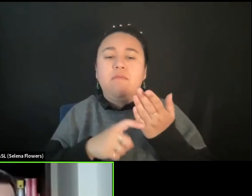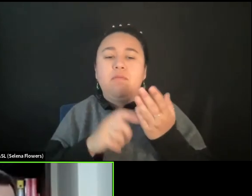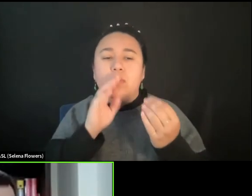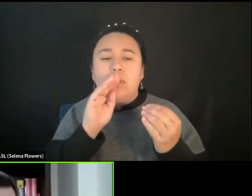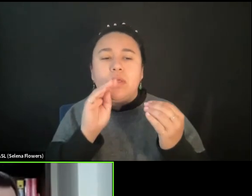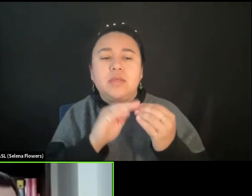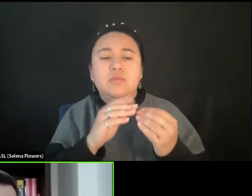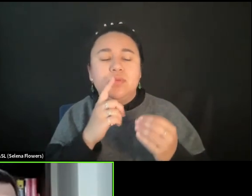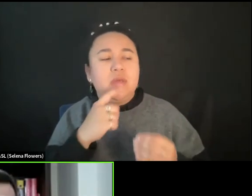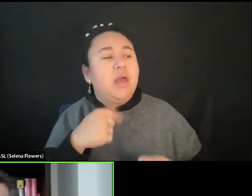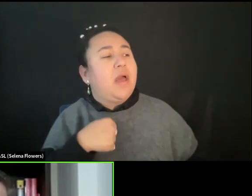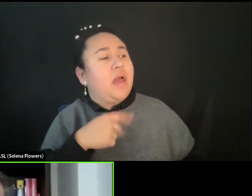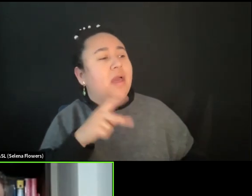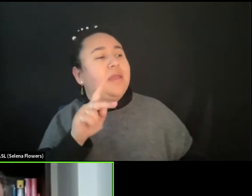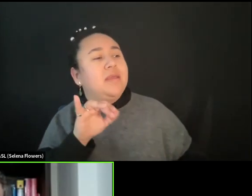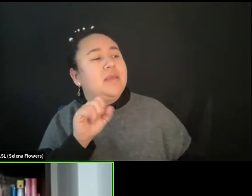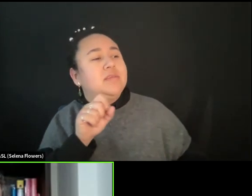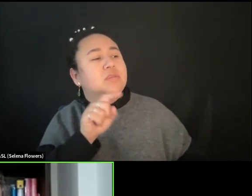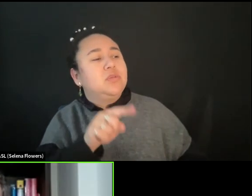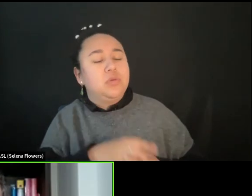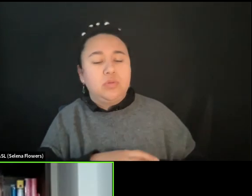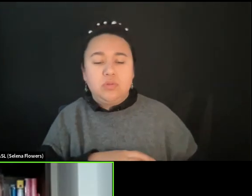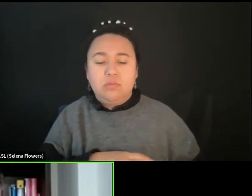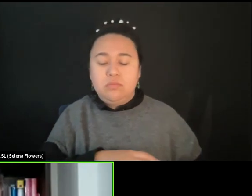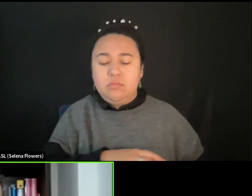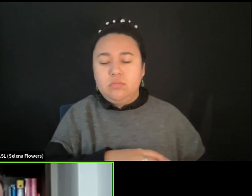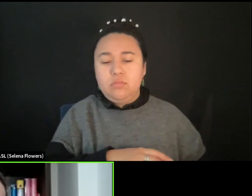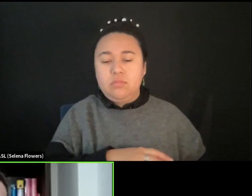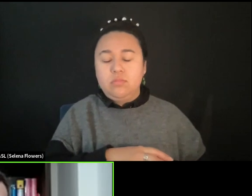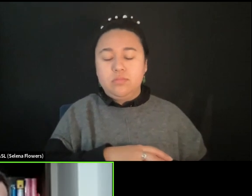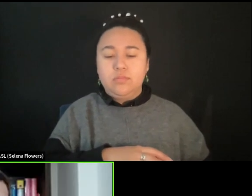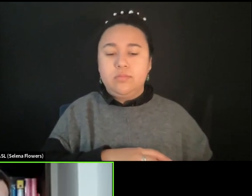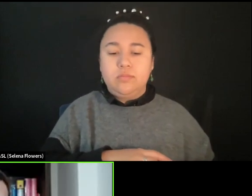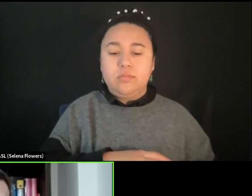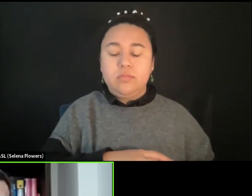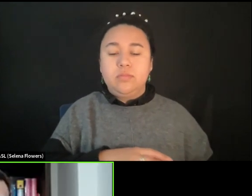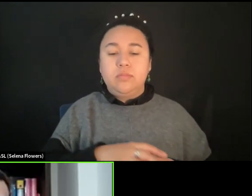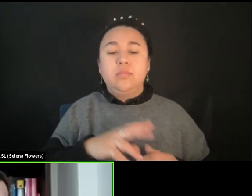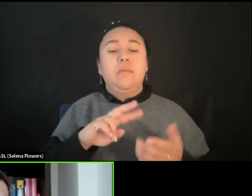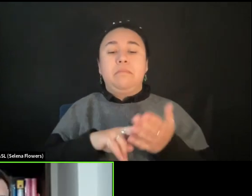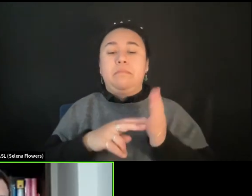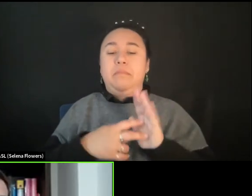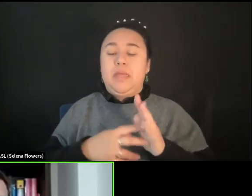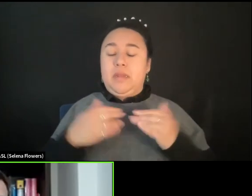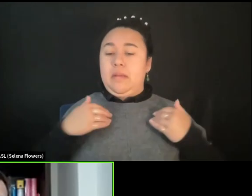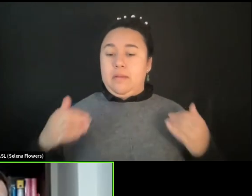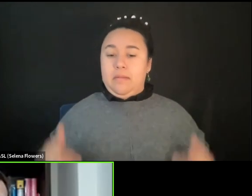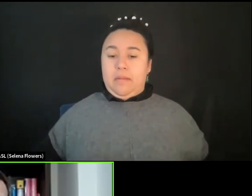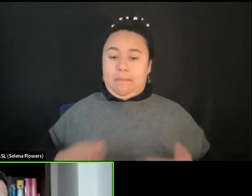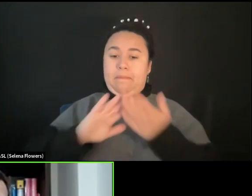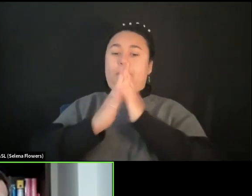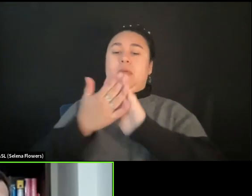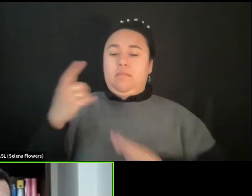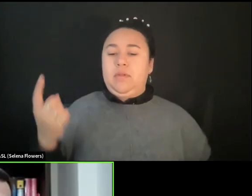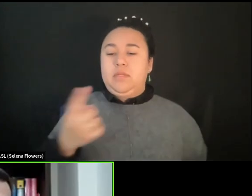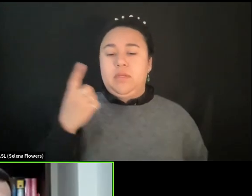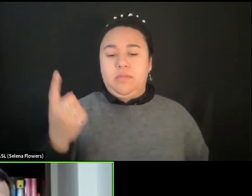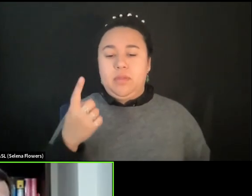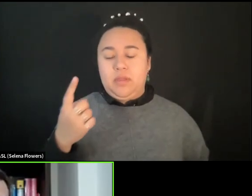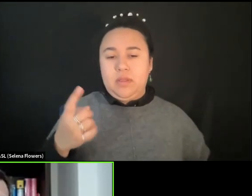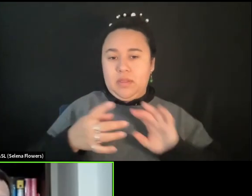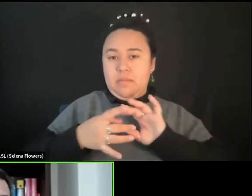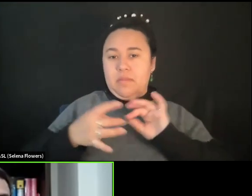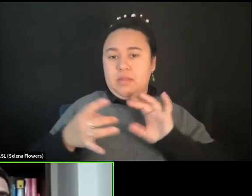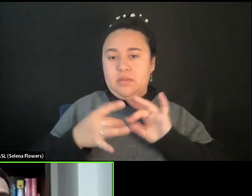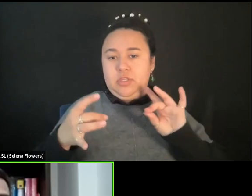I kiss you. But your form is becoming, your body is becoming the message itself.